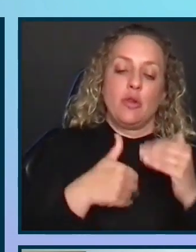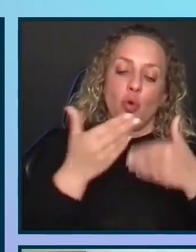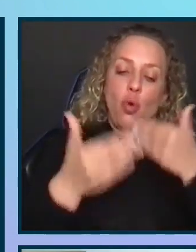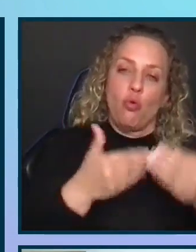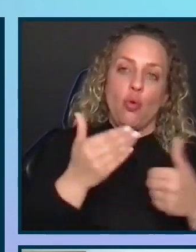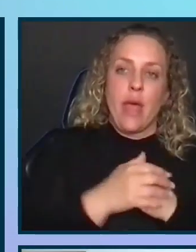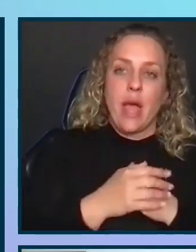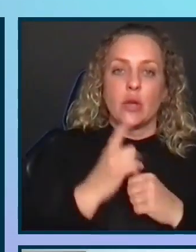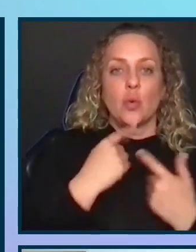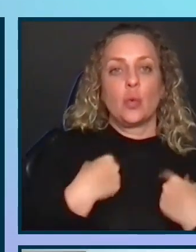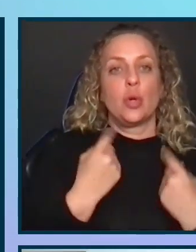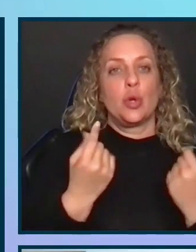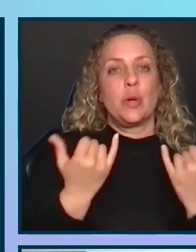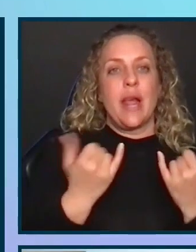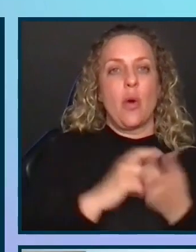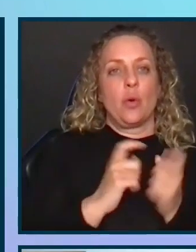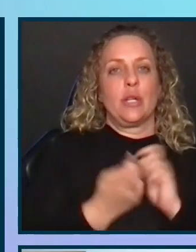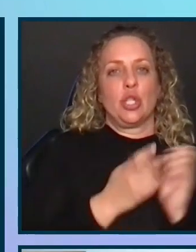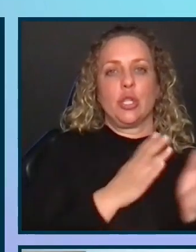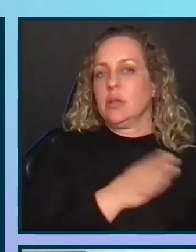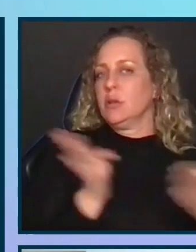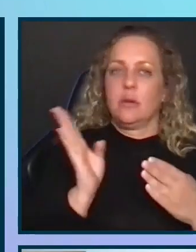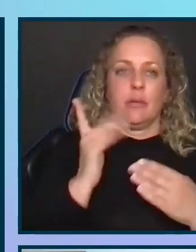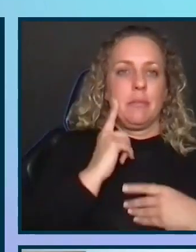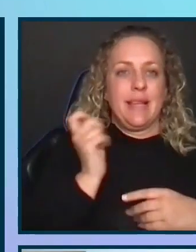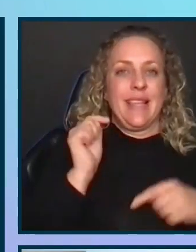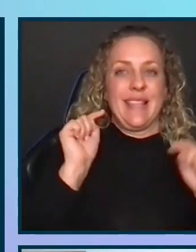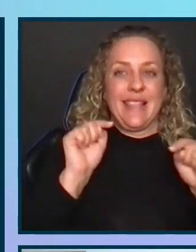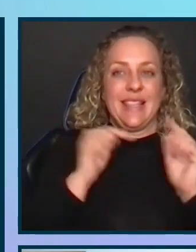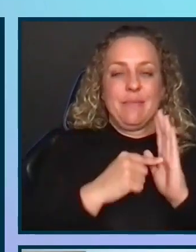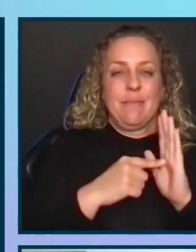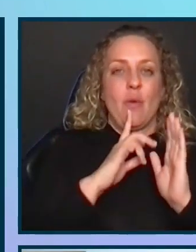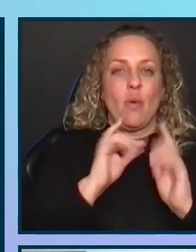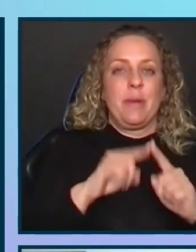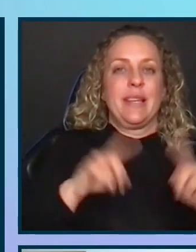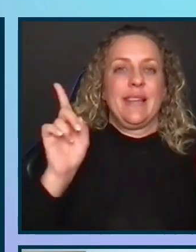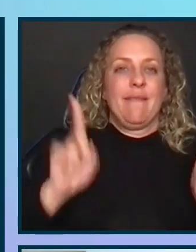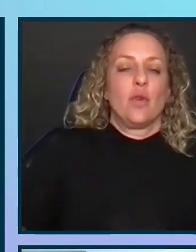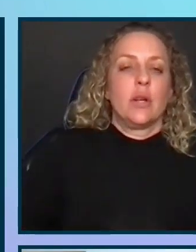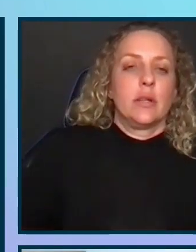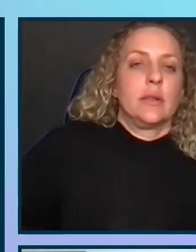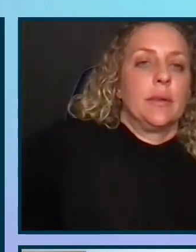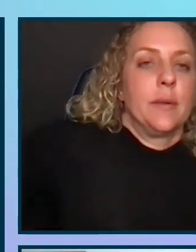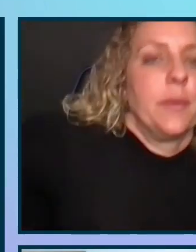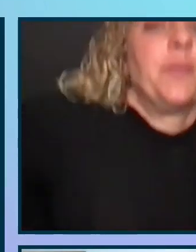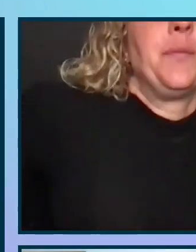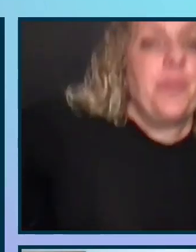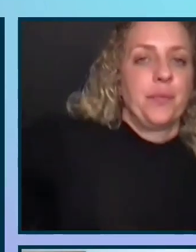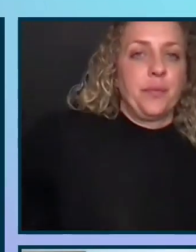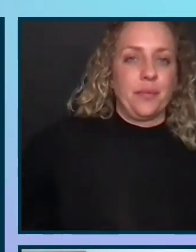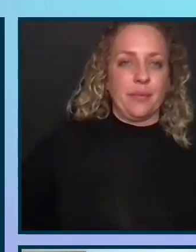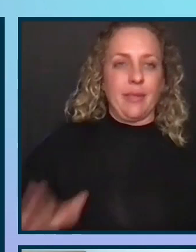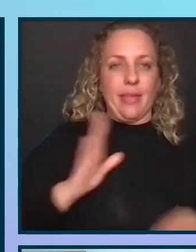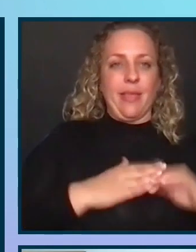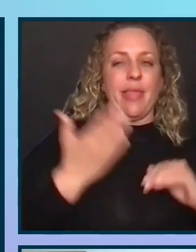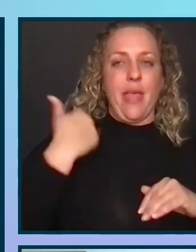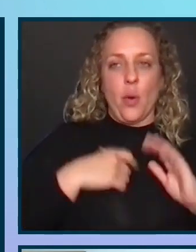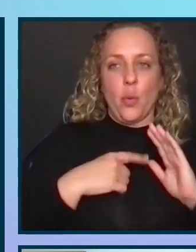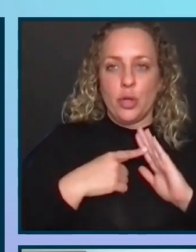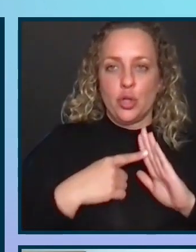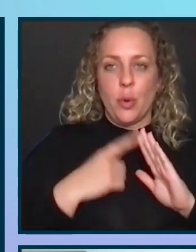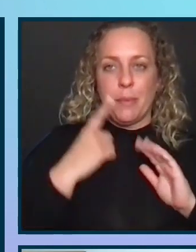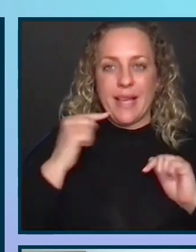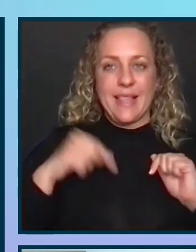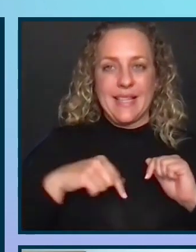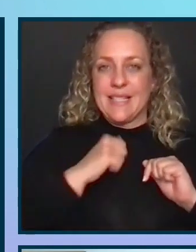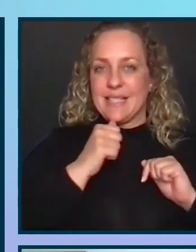that. So what we're going to do is we're going to change gears a little bit because this model is going to be different from the other ones we've shown you today because this